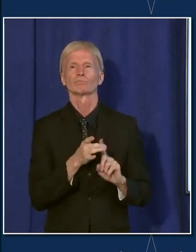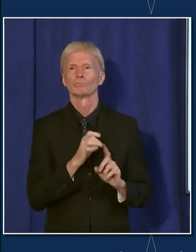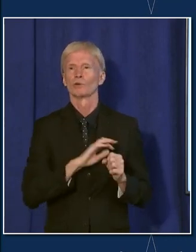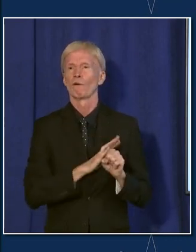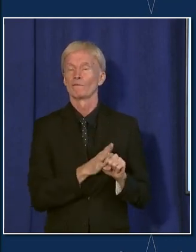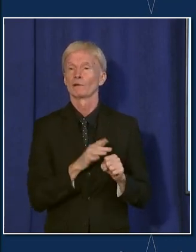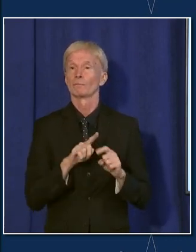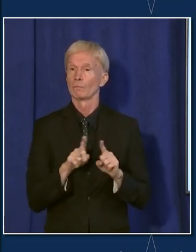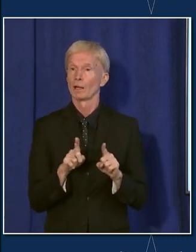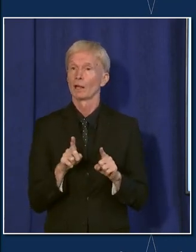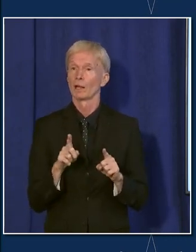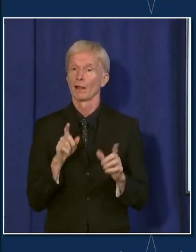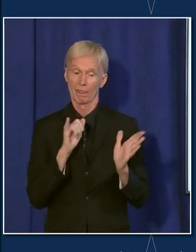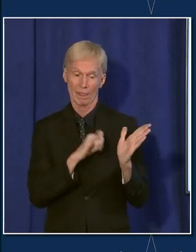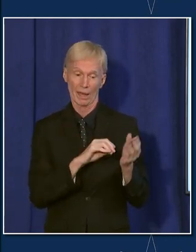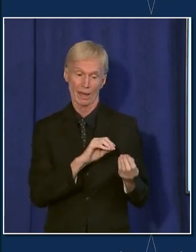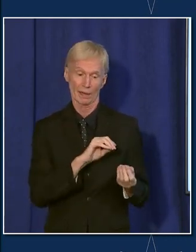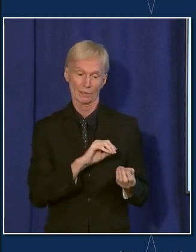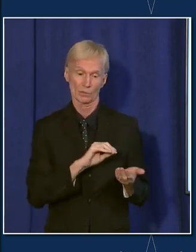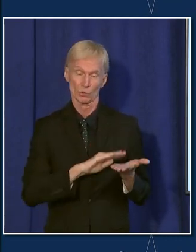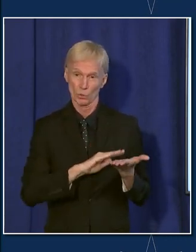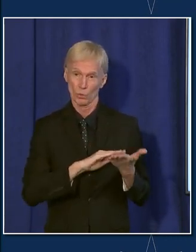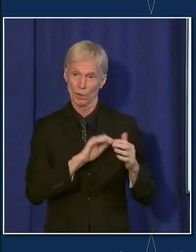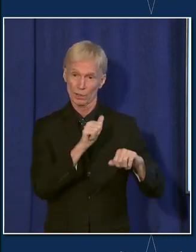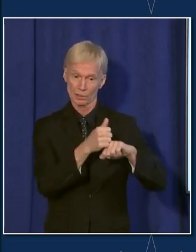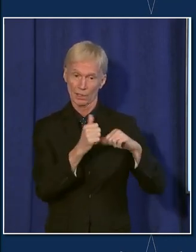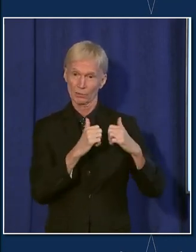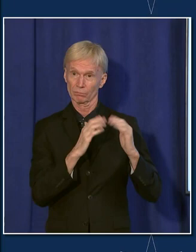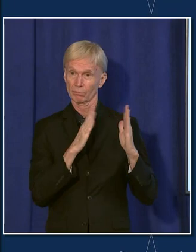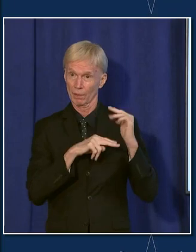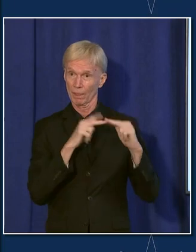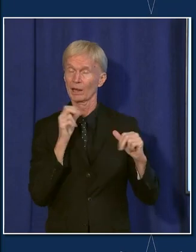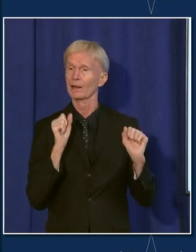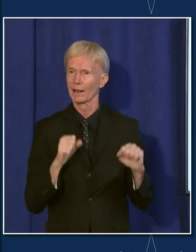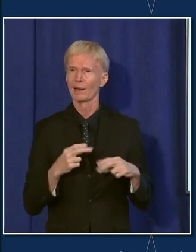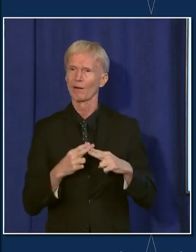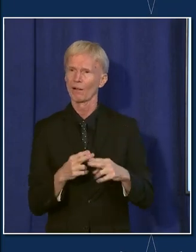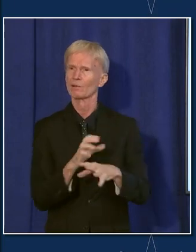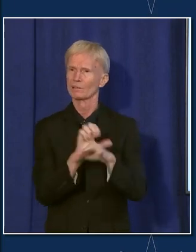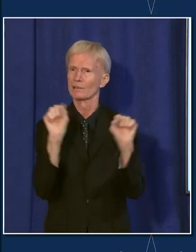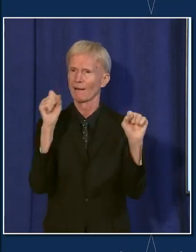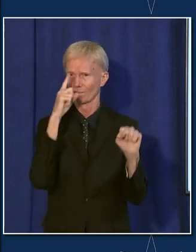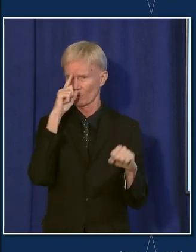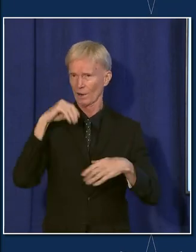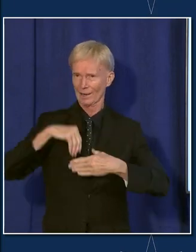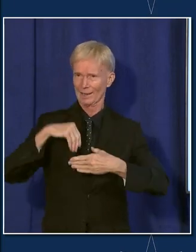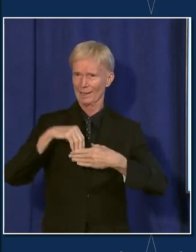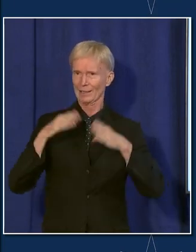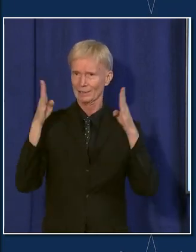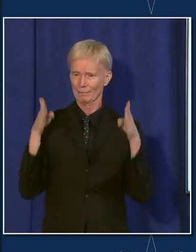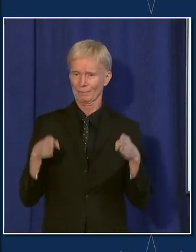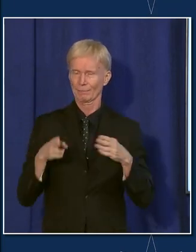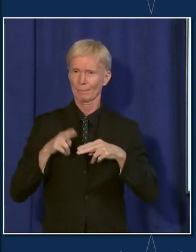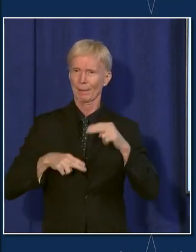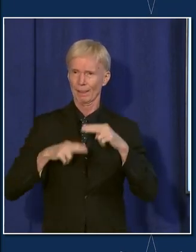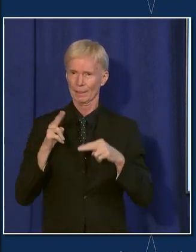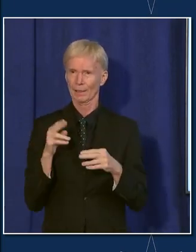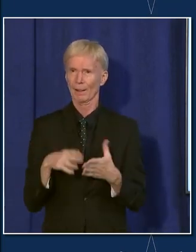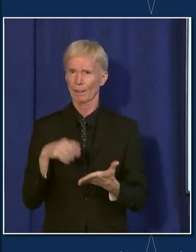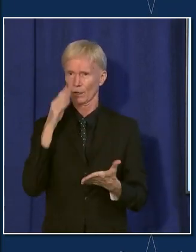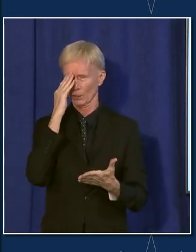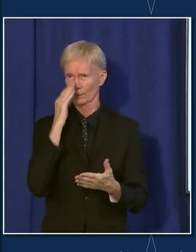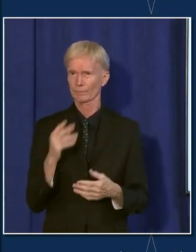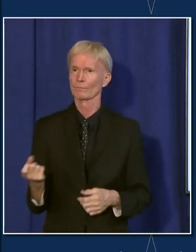learned that that setting with mitigation can be safe and appropriate for in-school learning. Dr. Hi, Dana Kozlov at